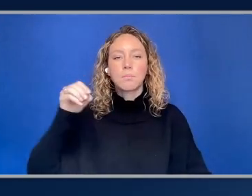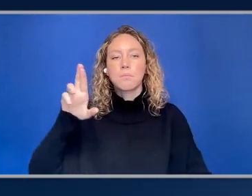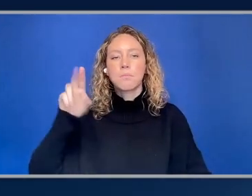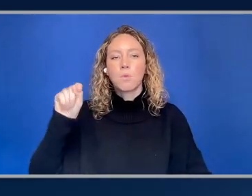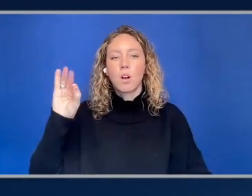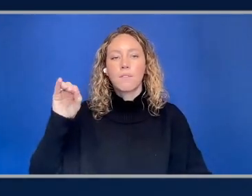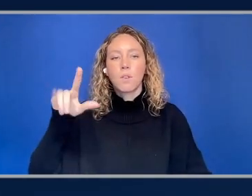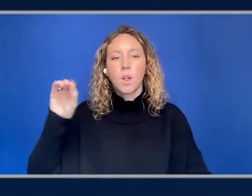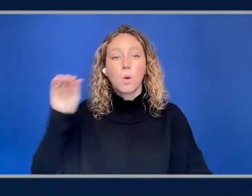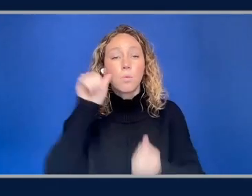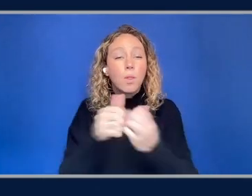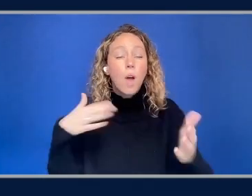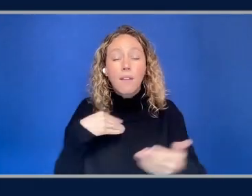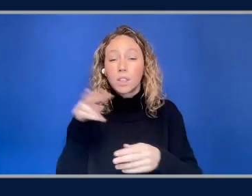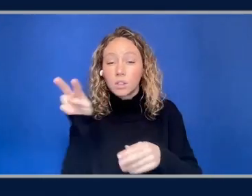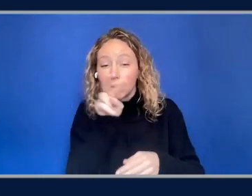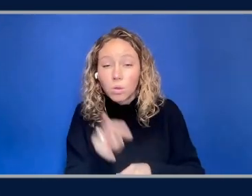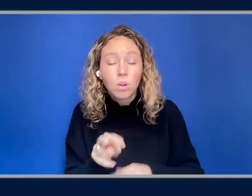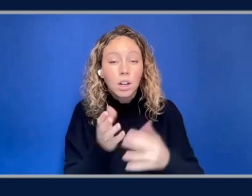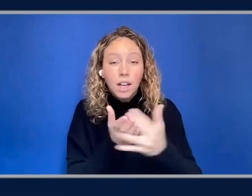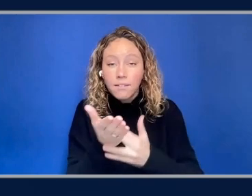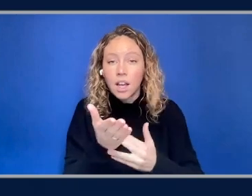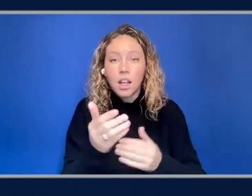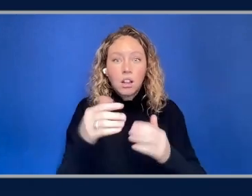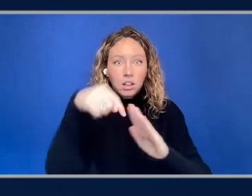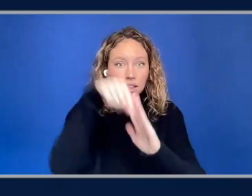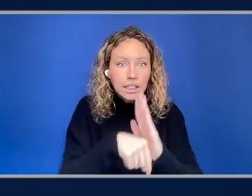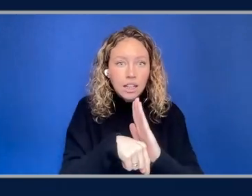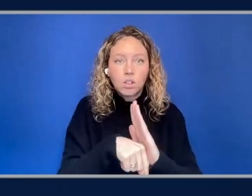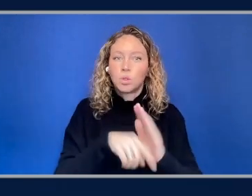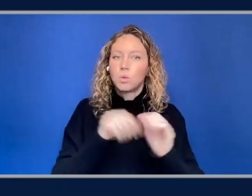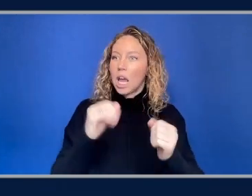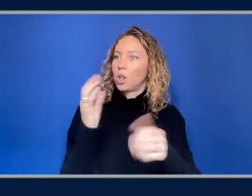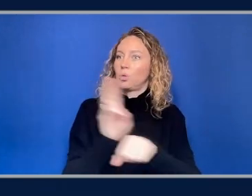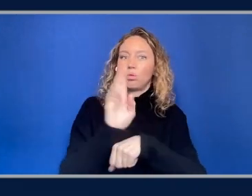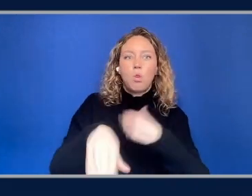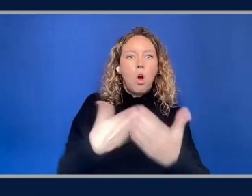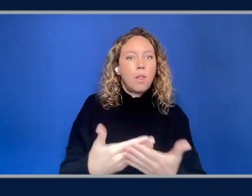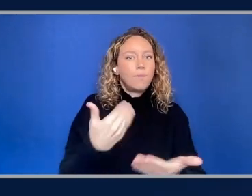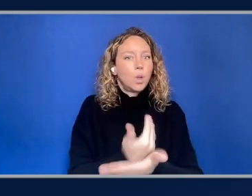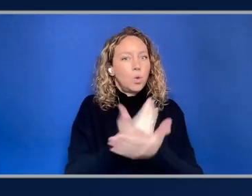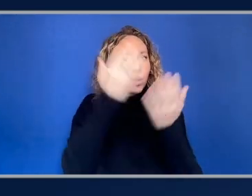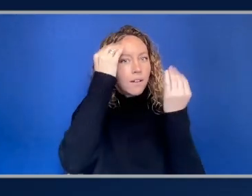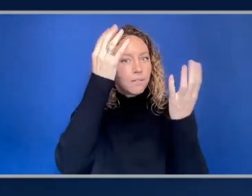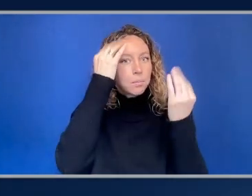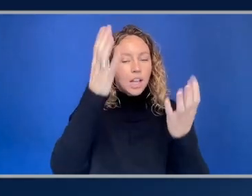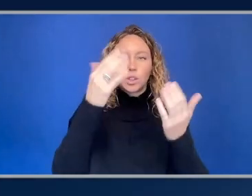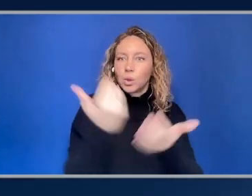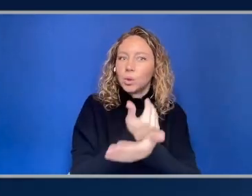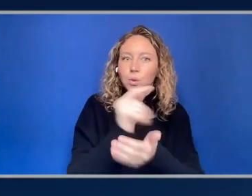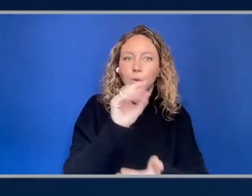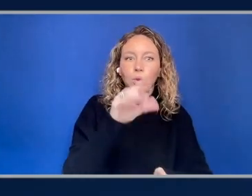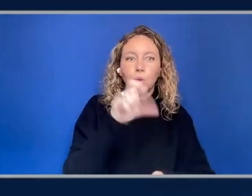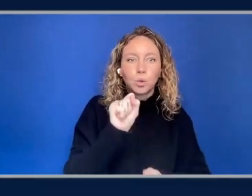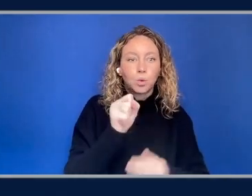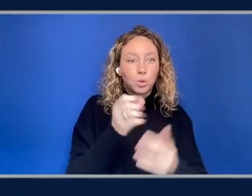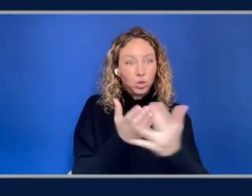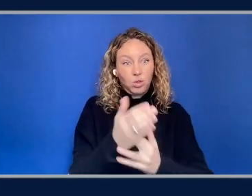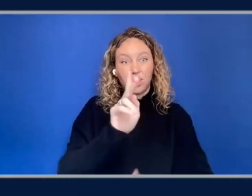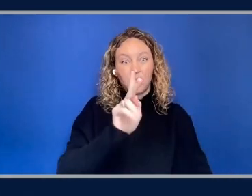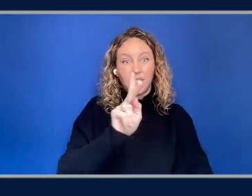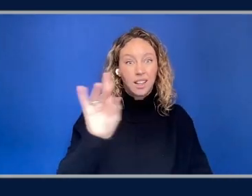detail. And I think this is something that's really powerful to be able to leverage all of the latest innovations from EC2 in Kubernetes without having to